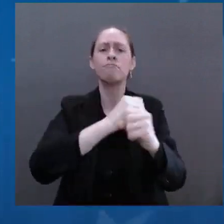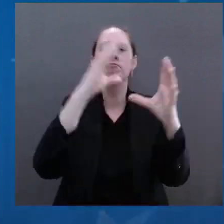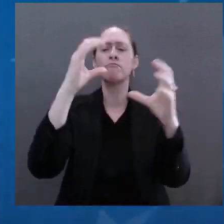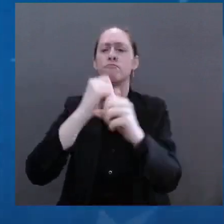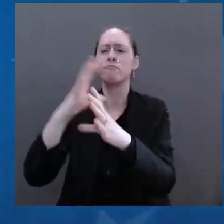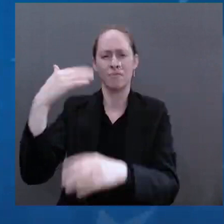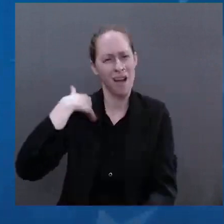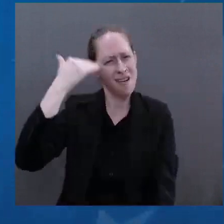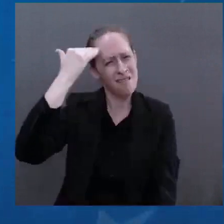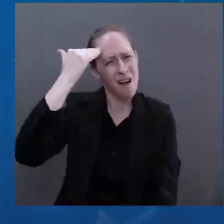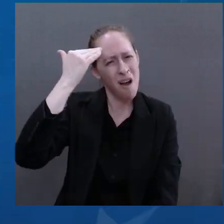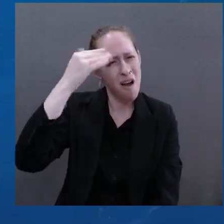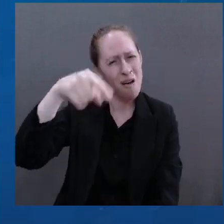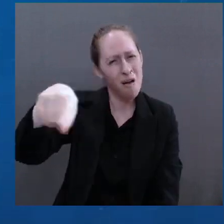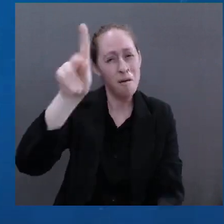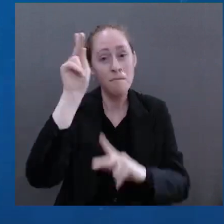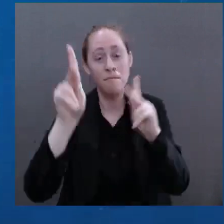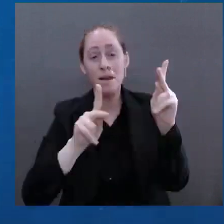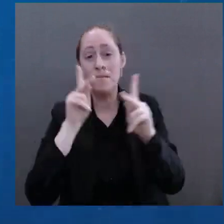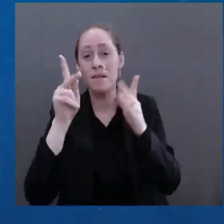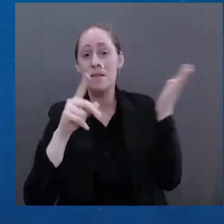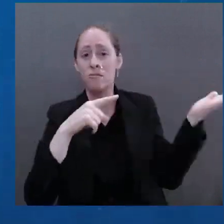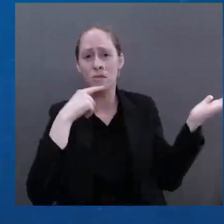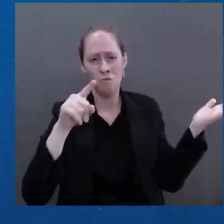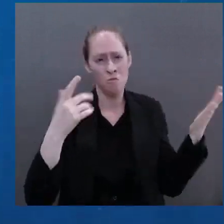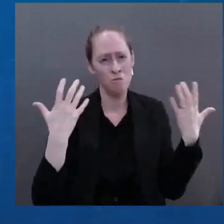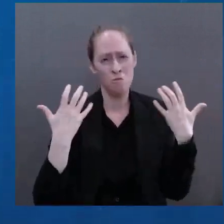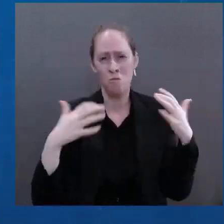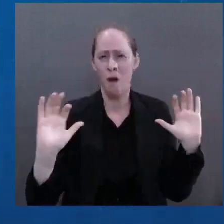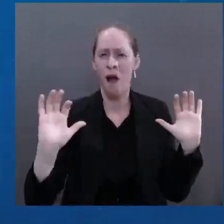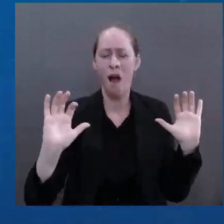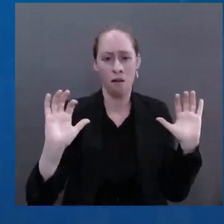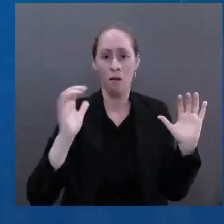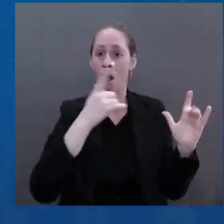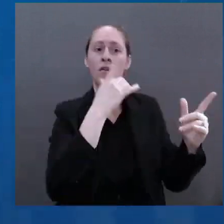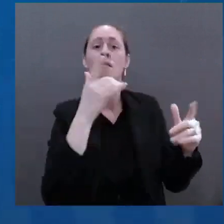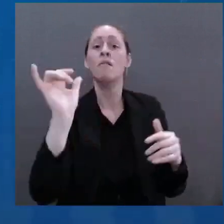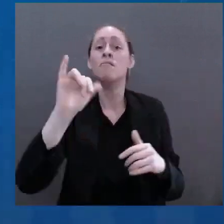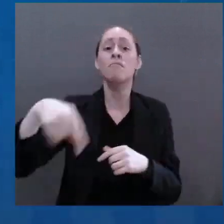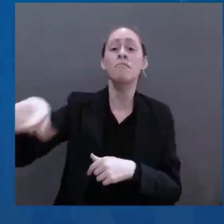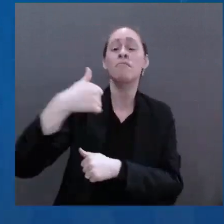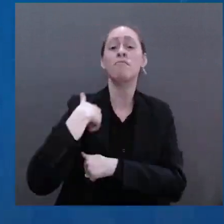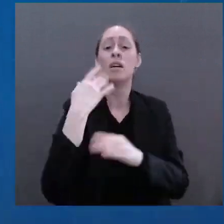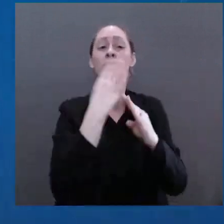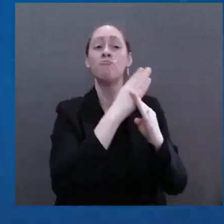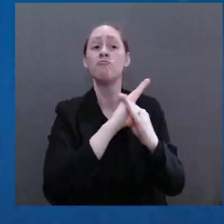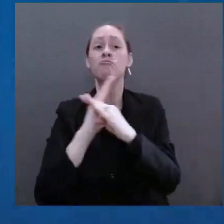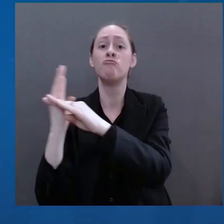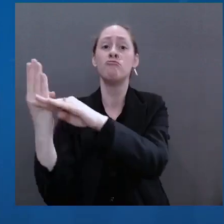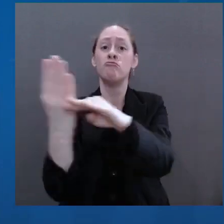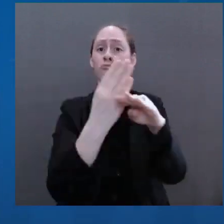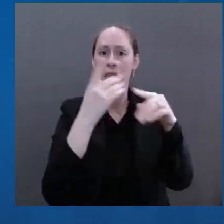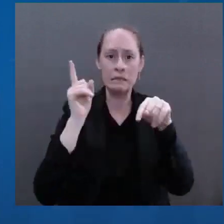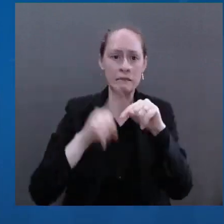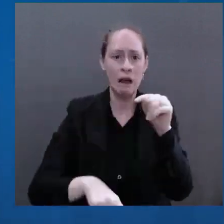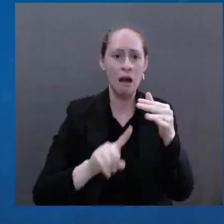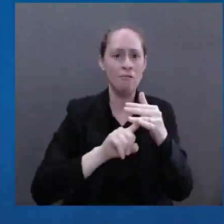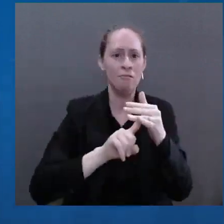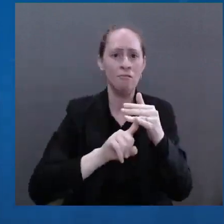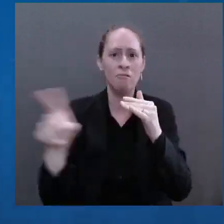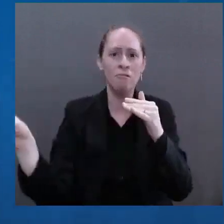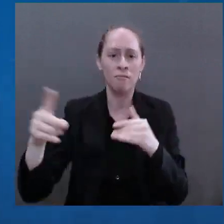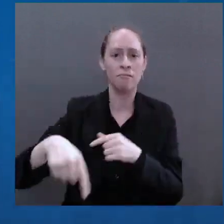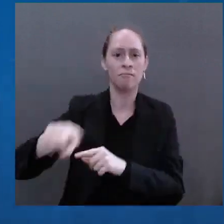cut off and attempting to starve Ukrainians into submissions. Millions of families are being driven from their